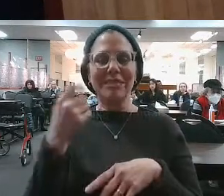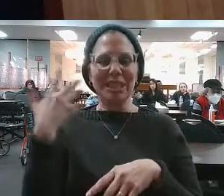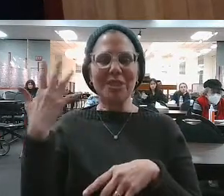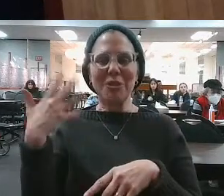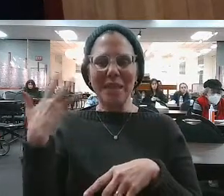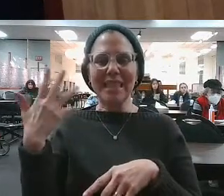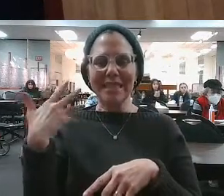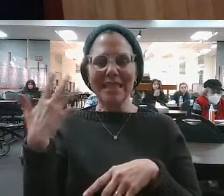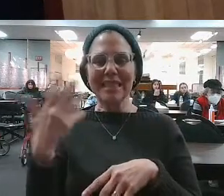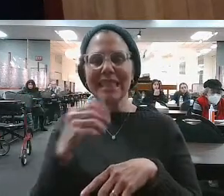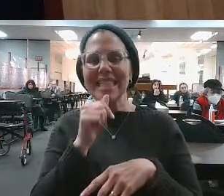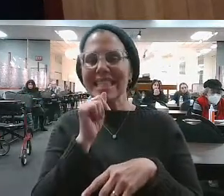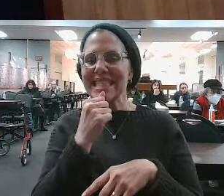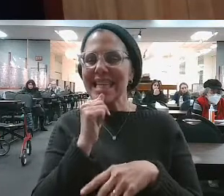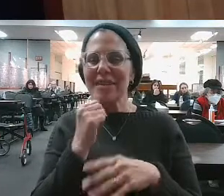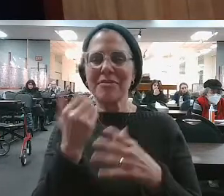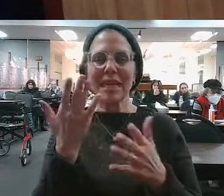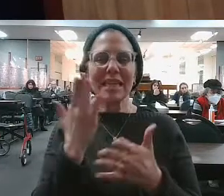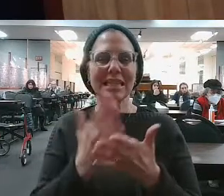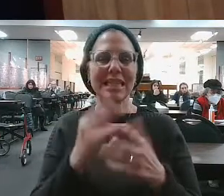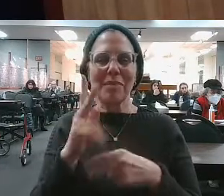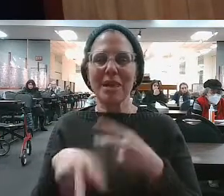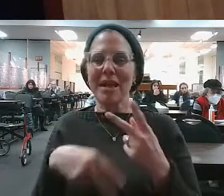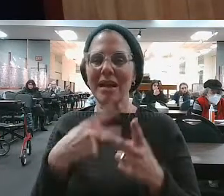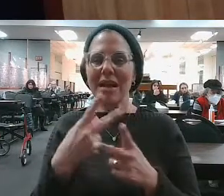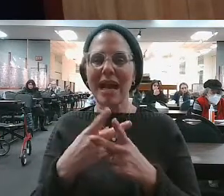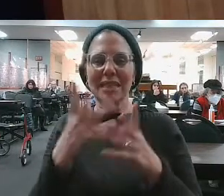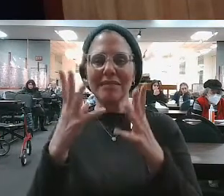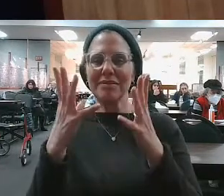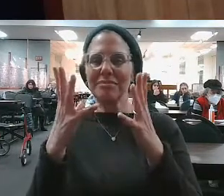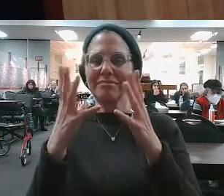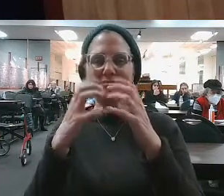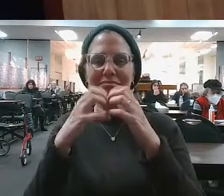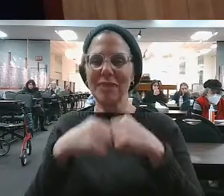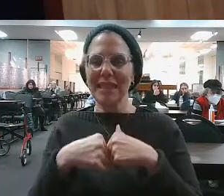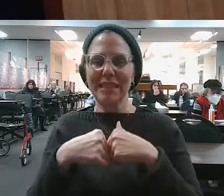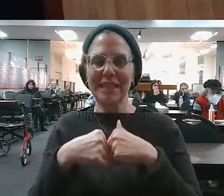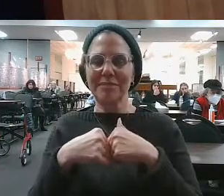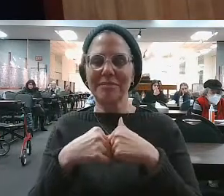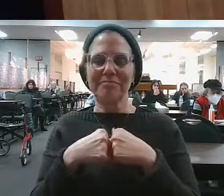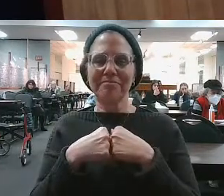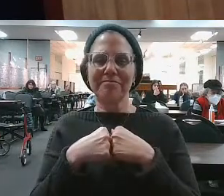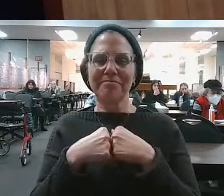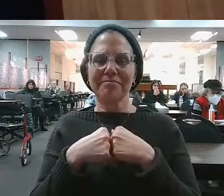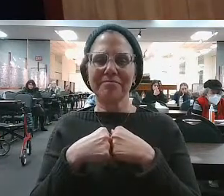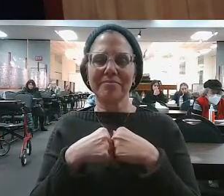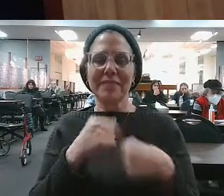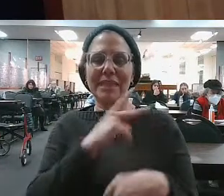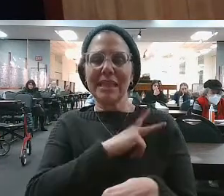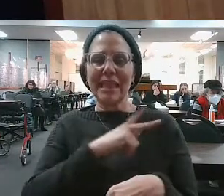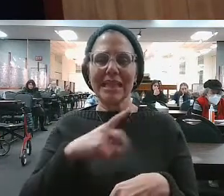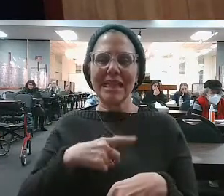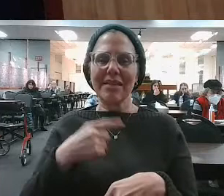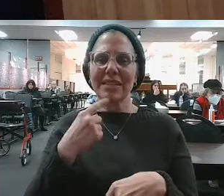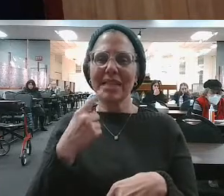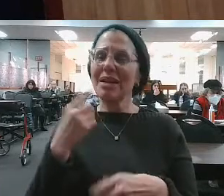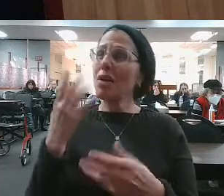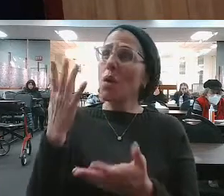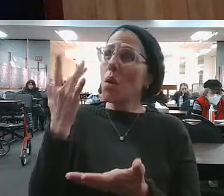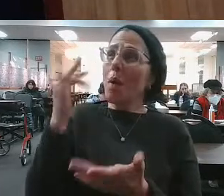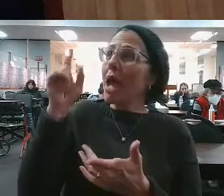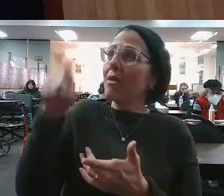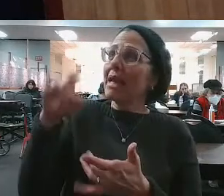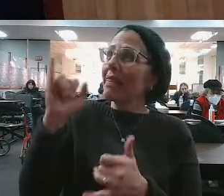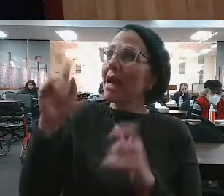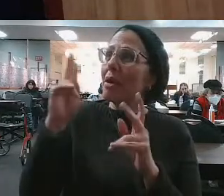insane. Right? Suffering from some type of mental breakdown. So, the Gemara Melech says, why would you put a person like this in the world?